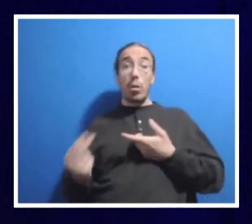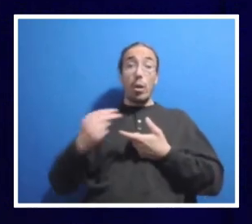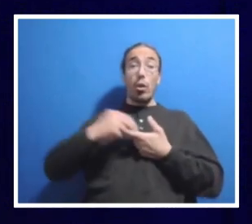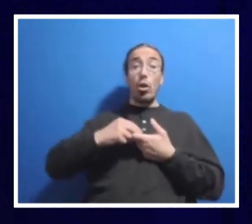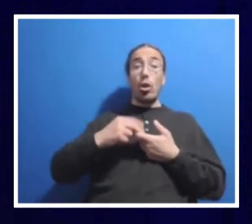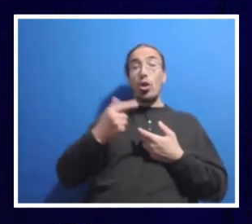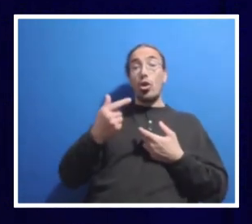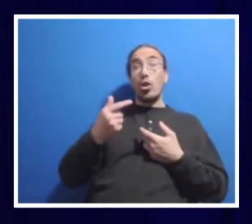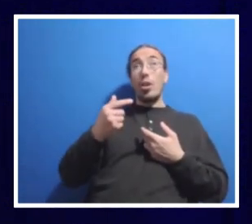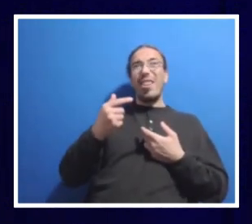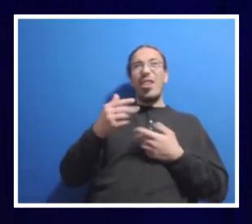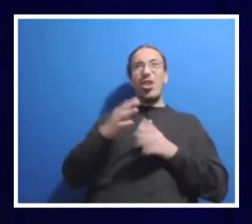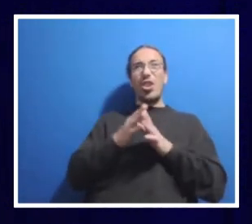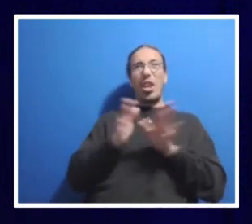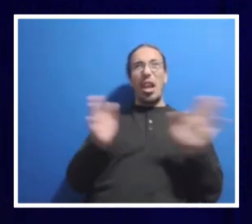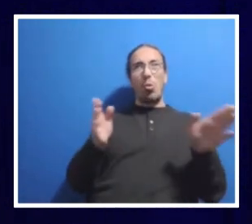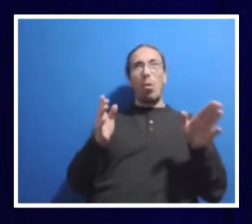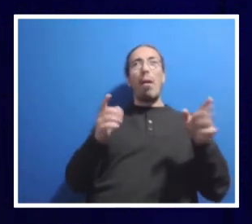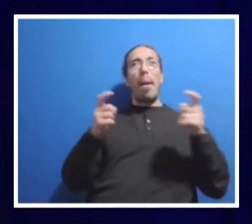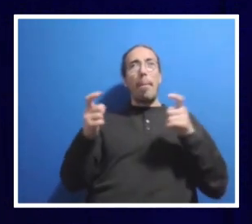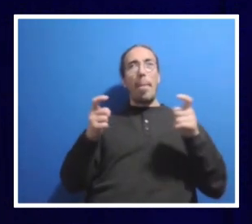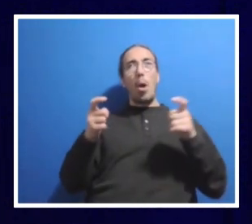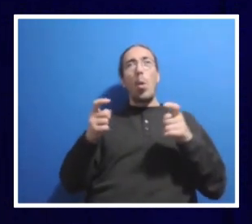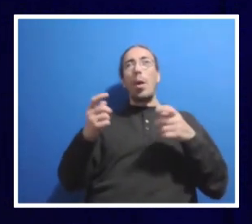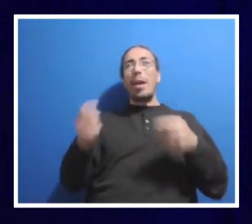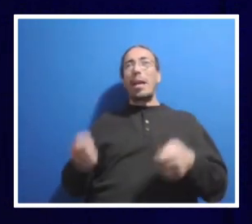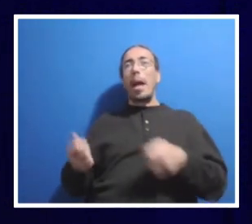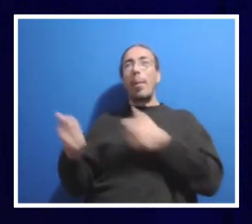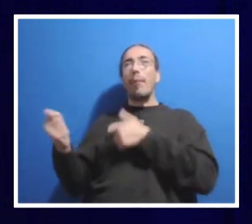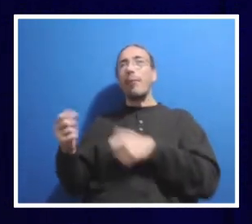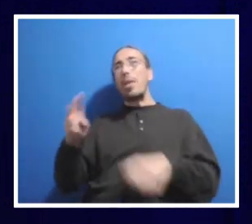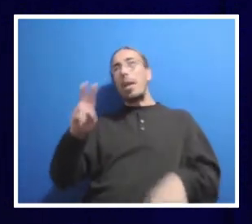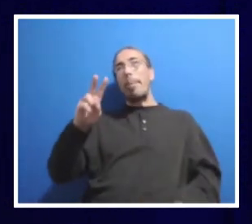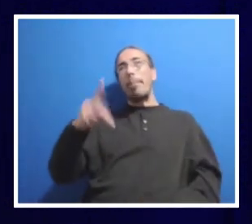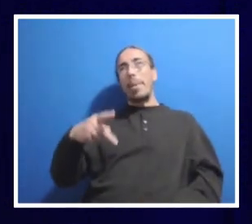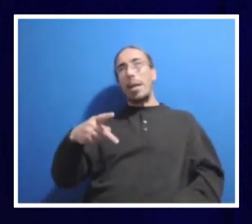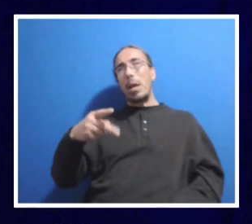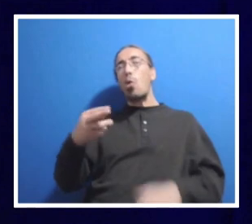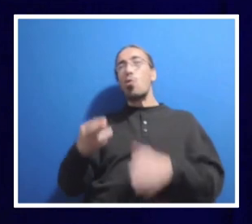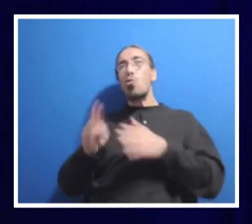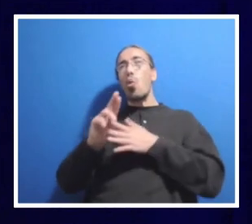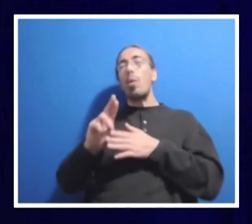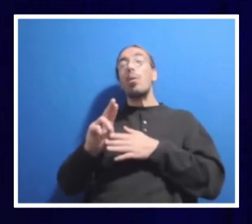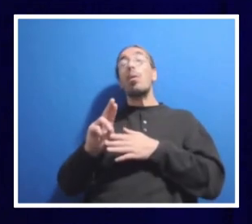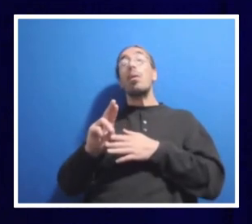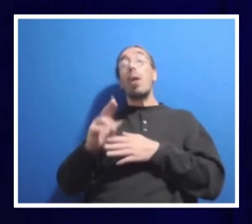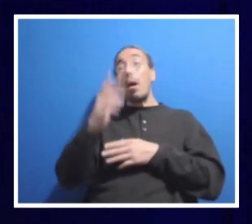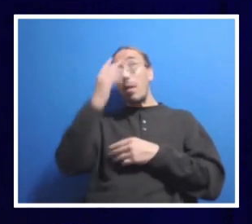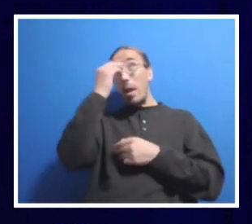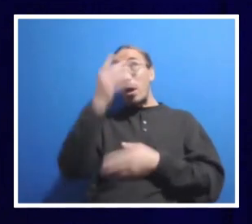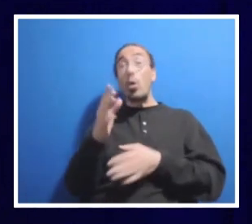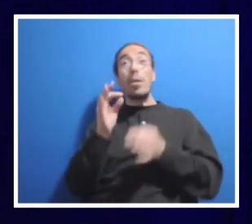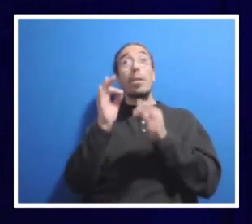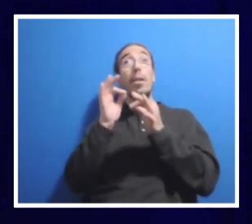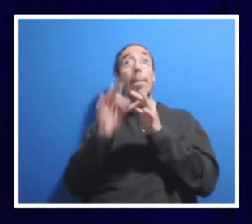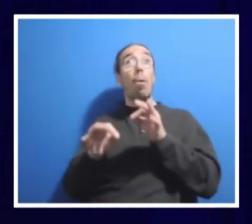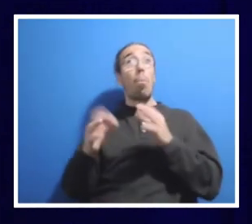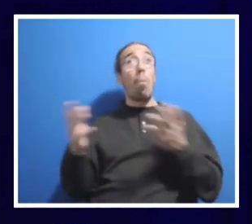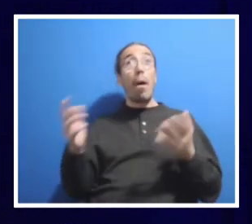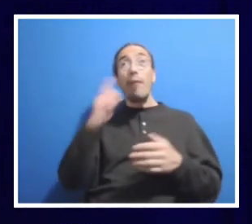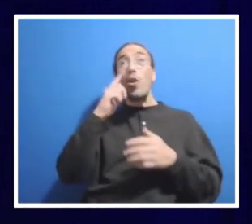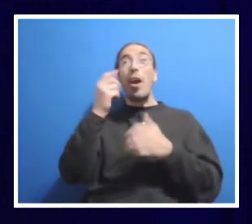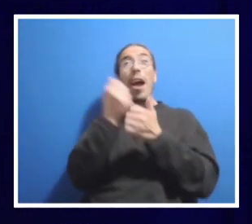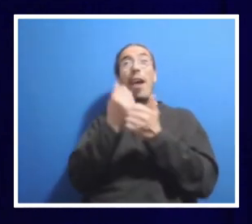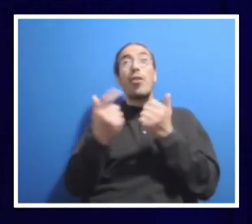eliminated the VP for administration role. I will tell you the simple thing for me on all of these decisions